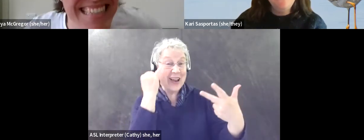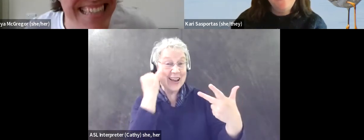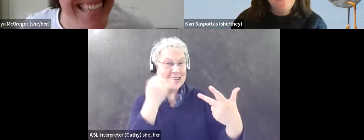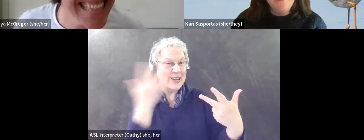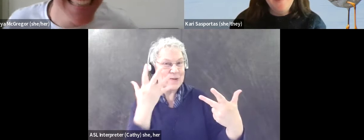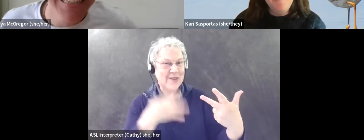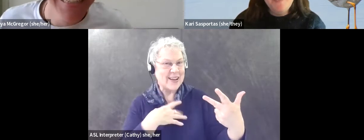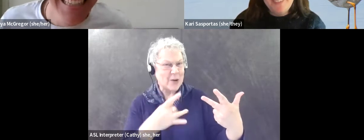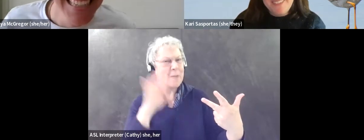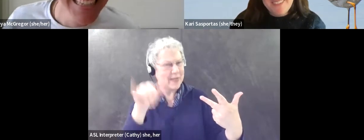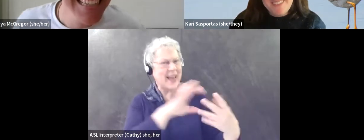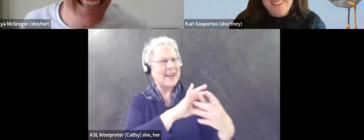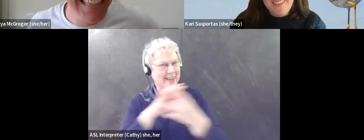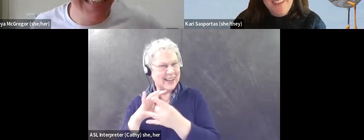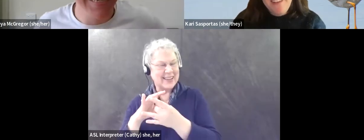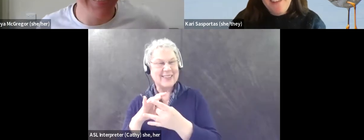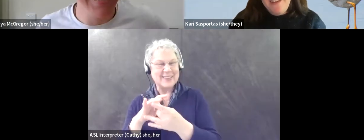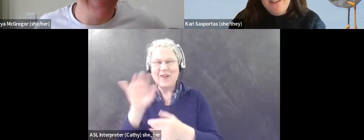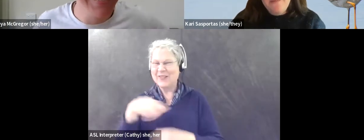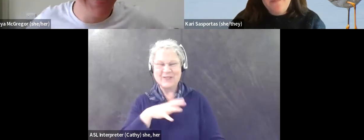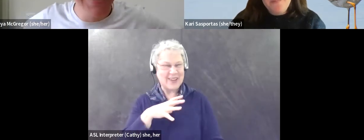in. So, this is good.